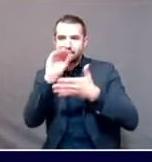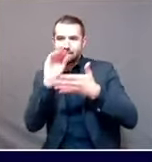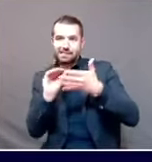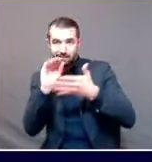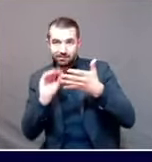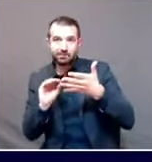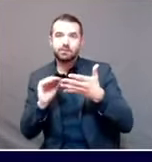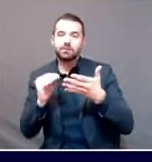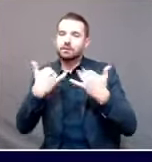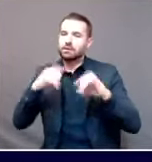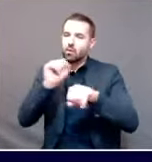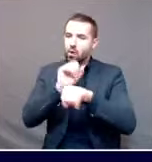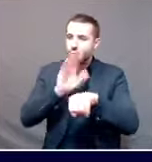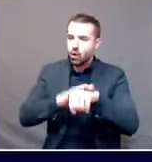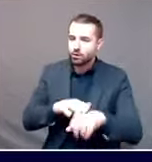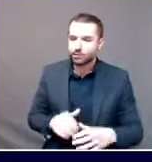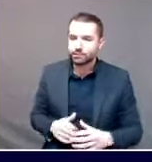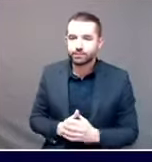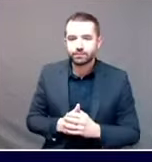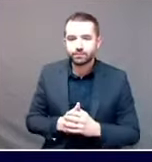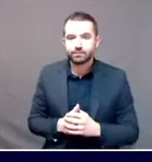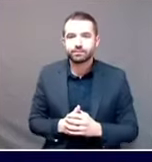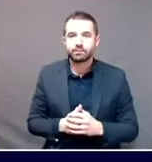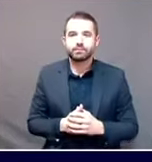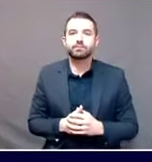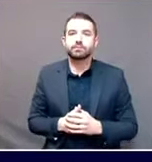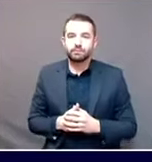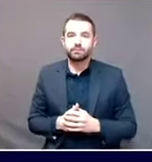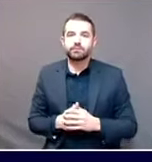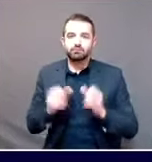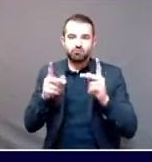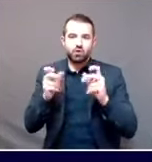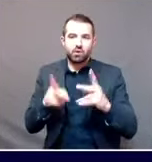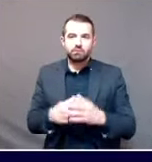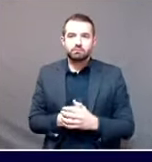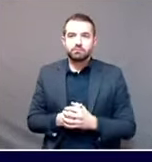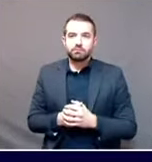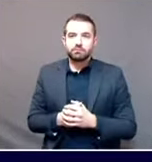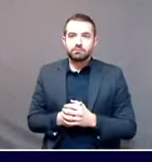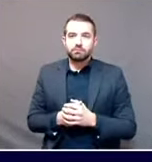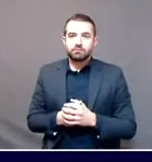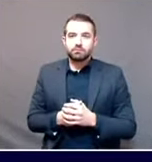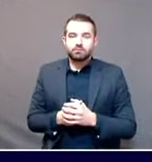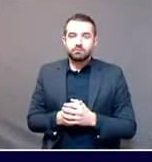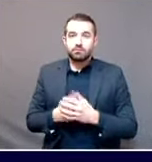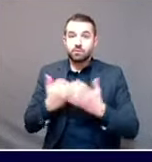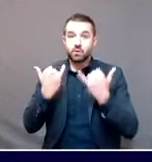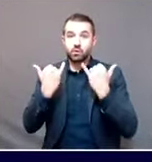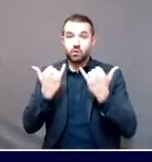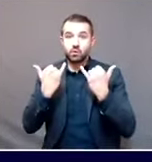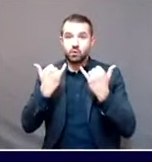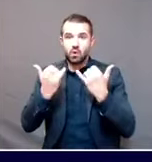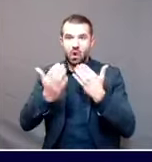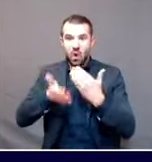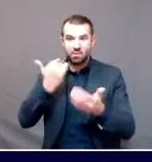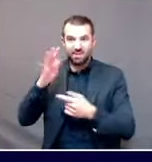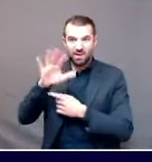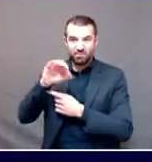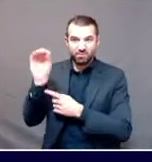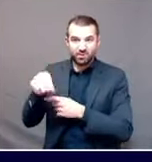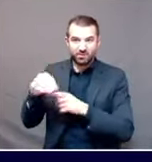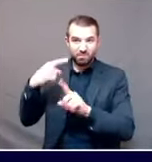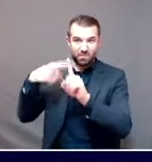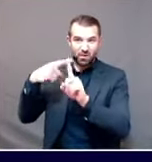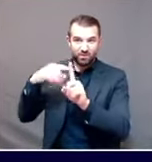positivity right now. And in the spring, that was kind of the threshold for when states could reopen after stay-at-home orders.